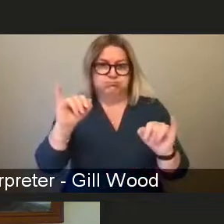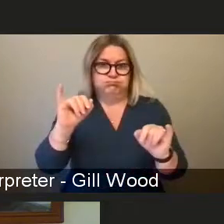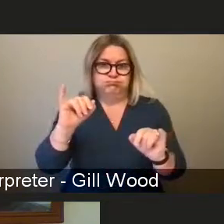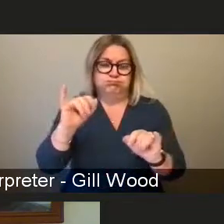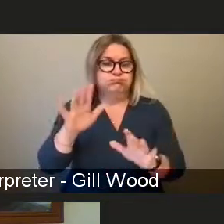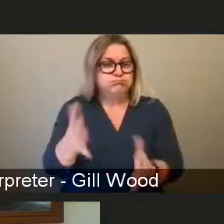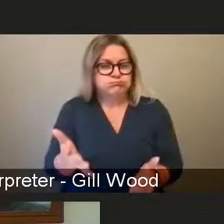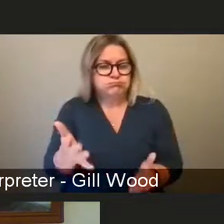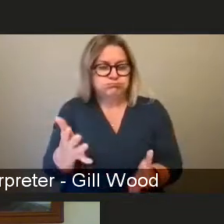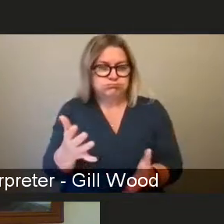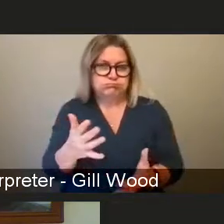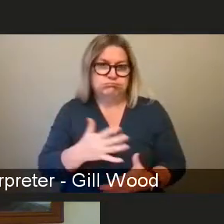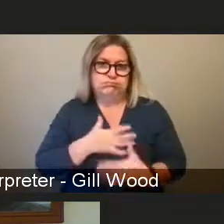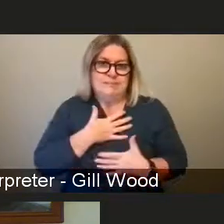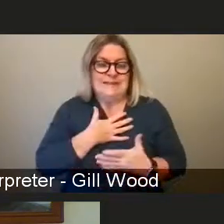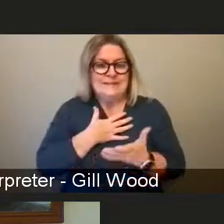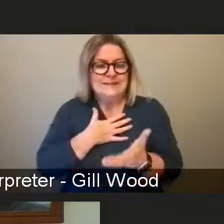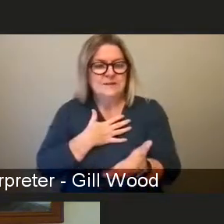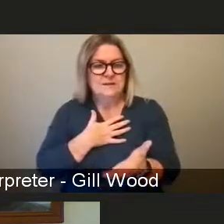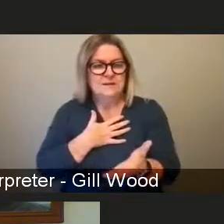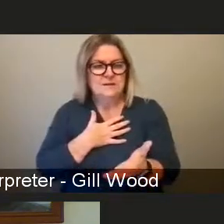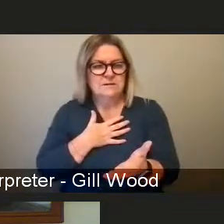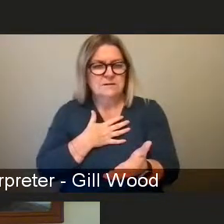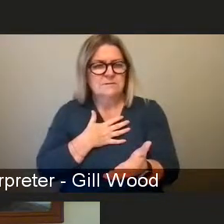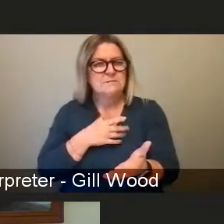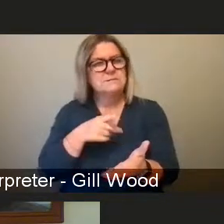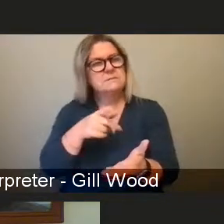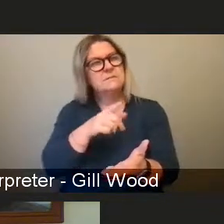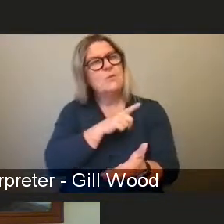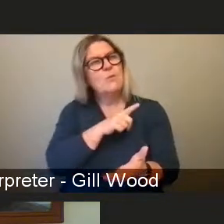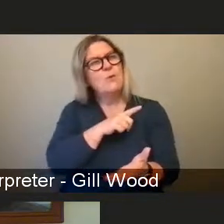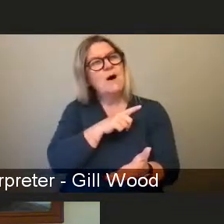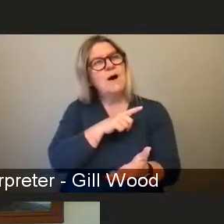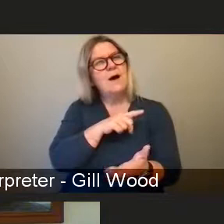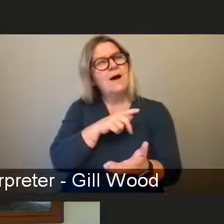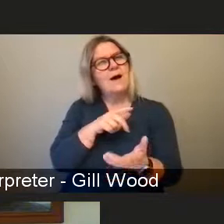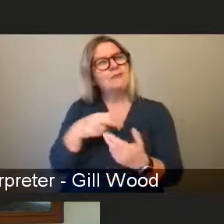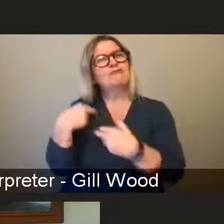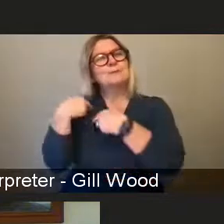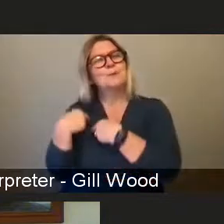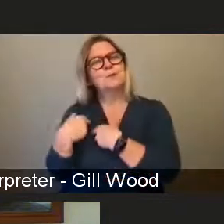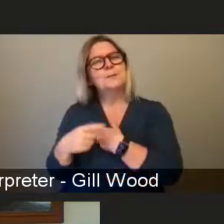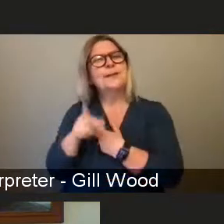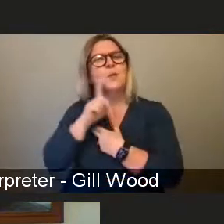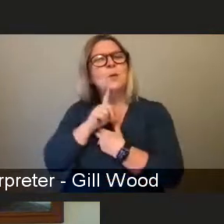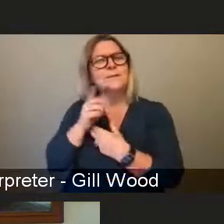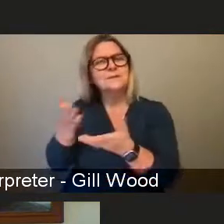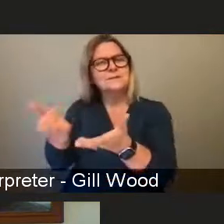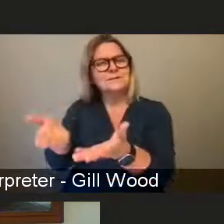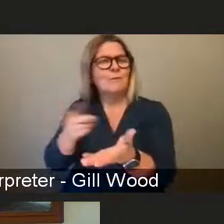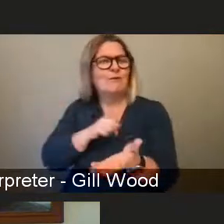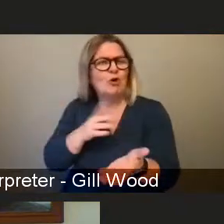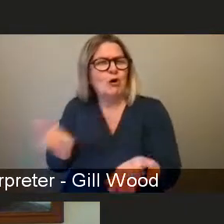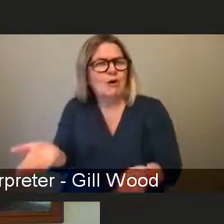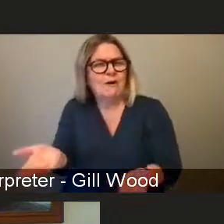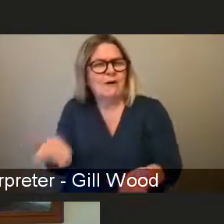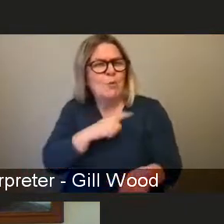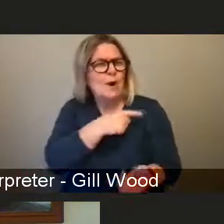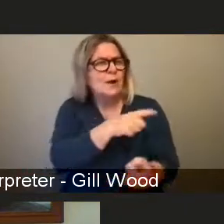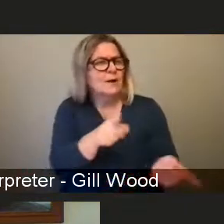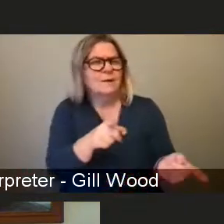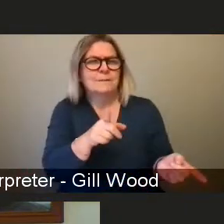you know, why is the onus left on women, and do you think that is the case? Can I come to Marcia again, please?